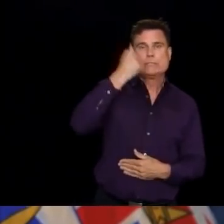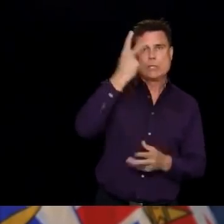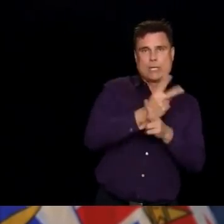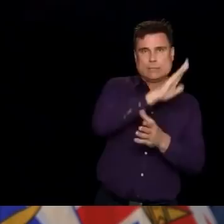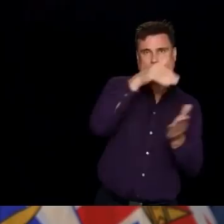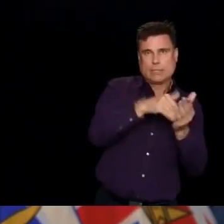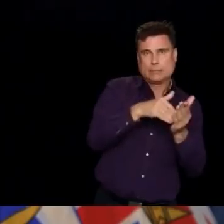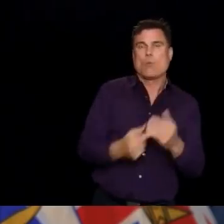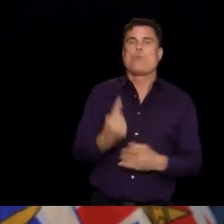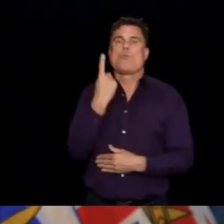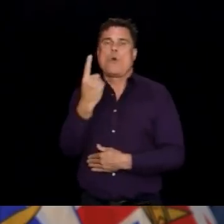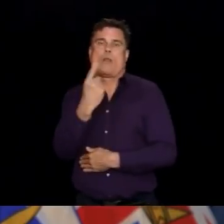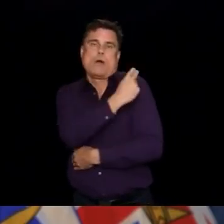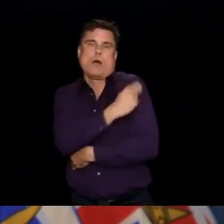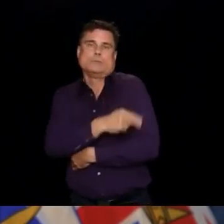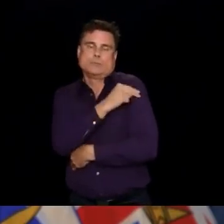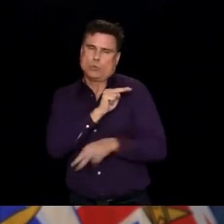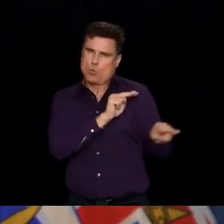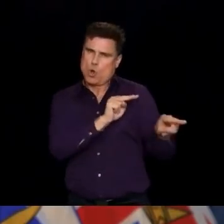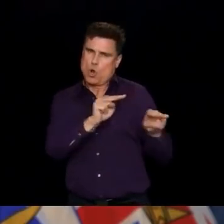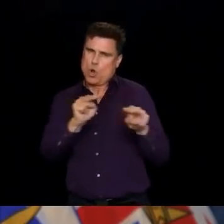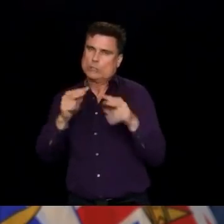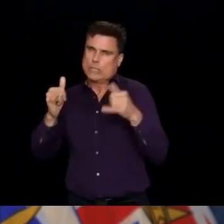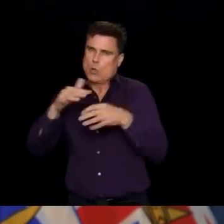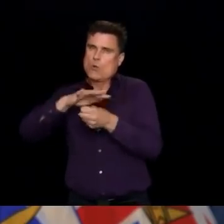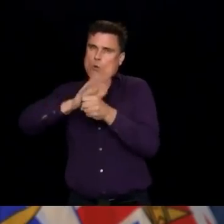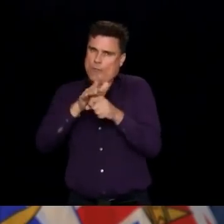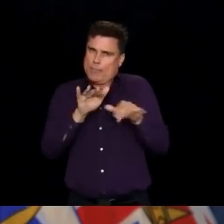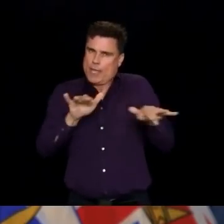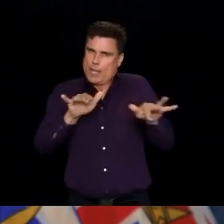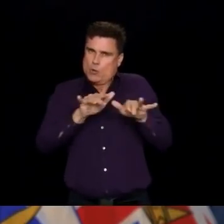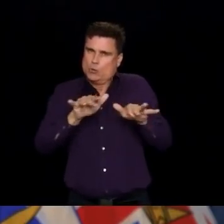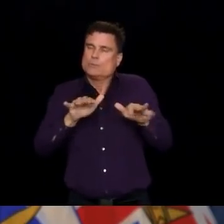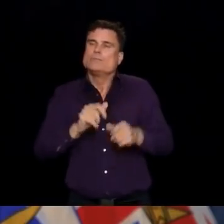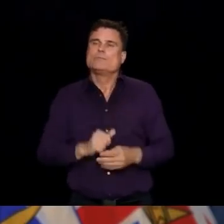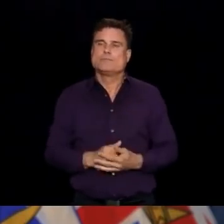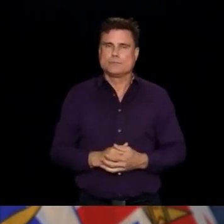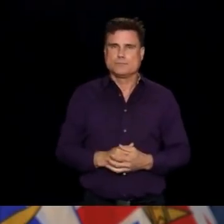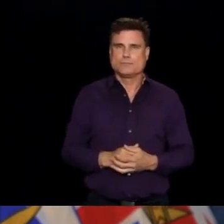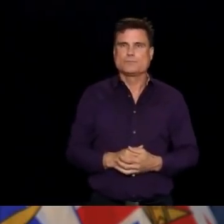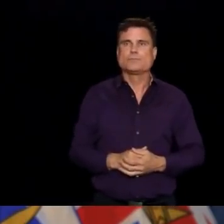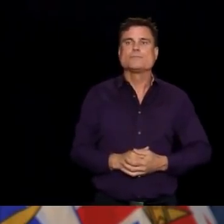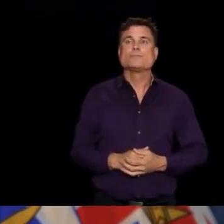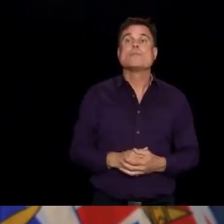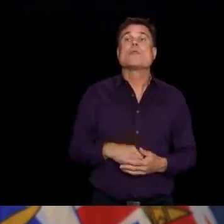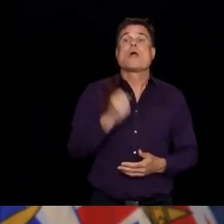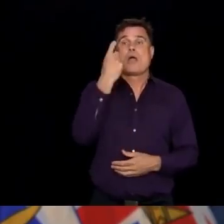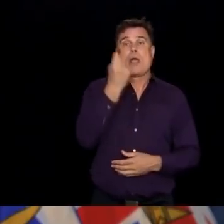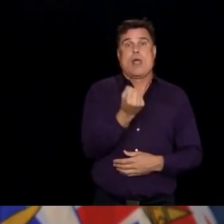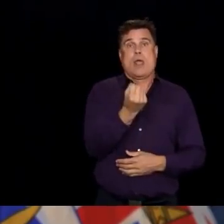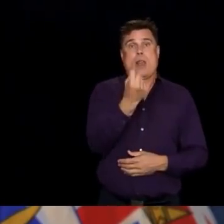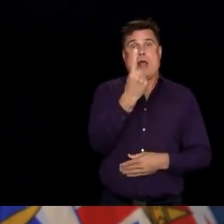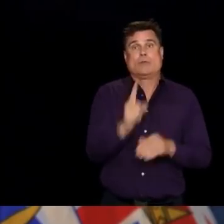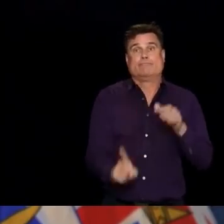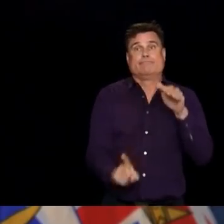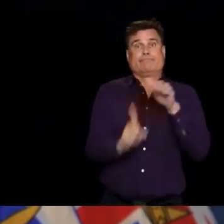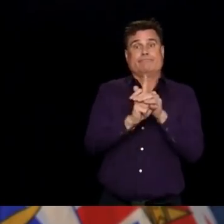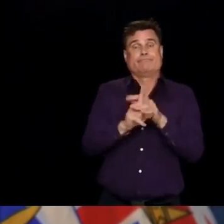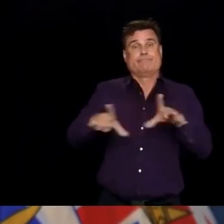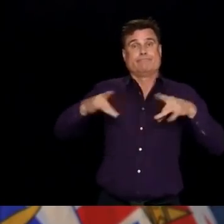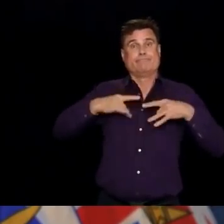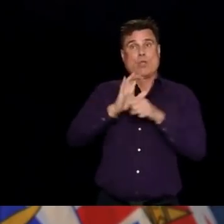care, and one in acute care. We have had an additional 11 new cases in those